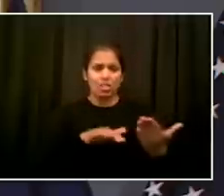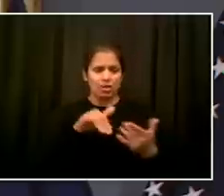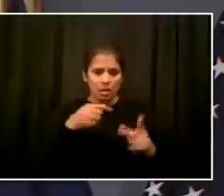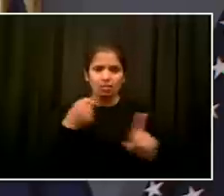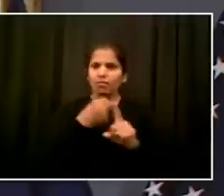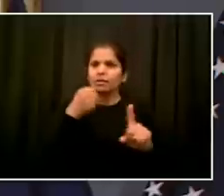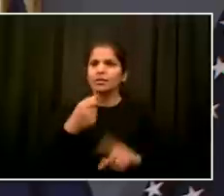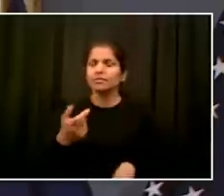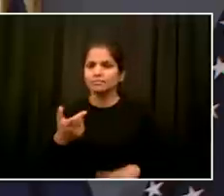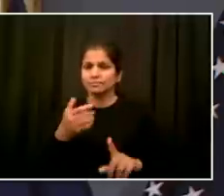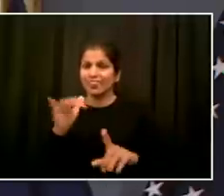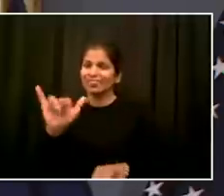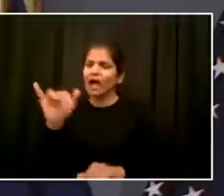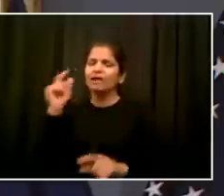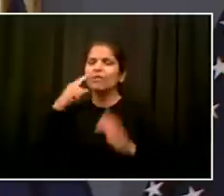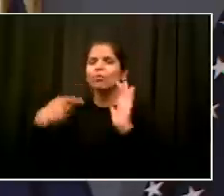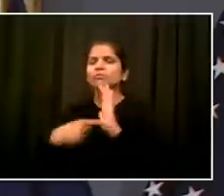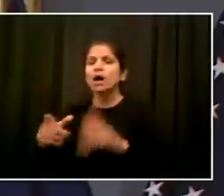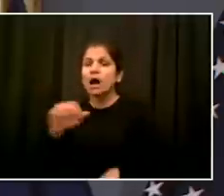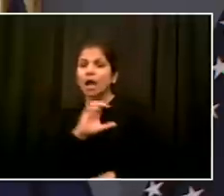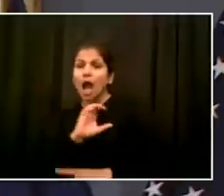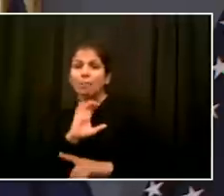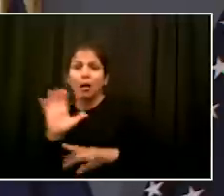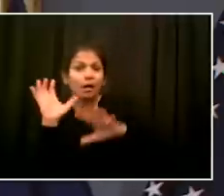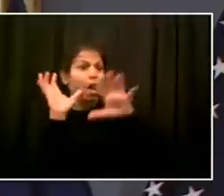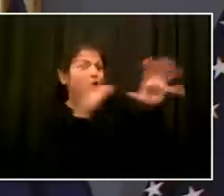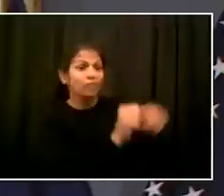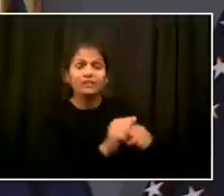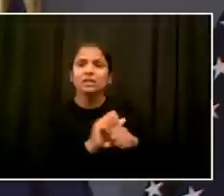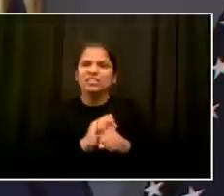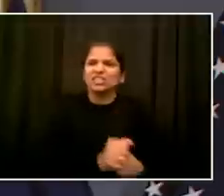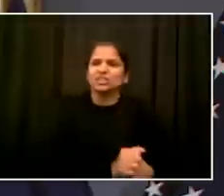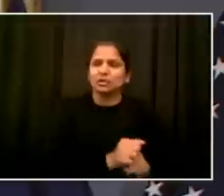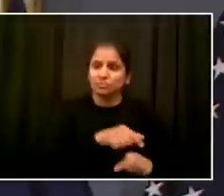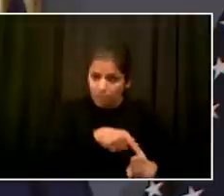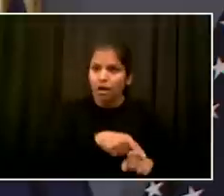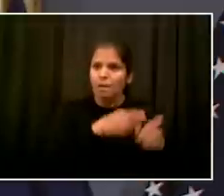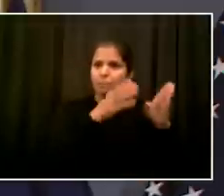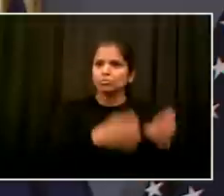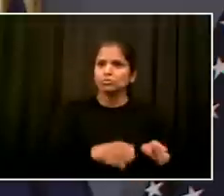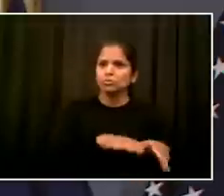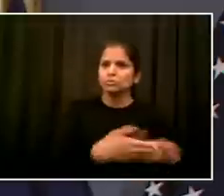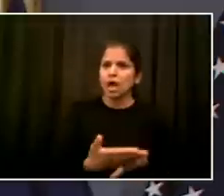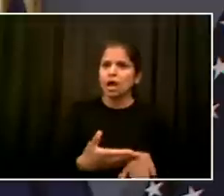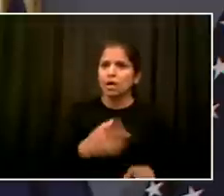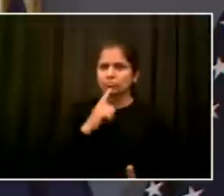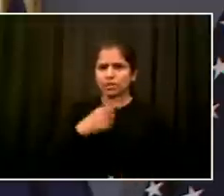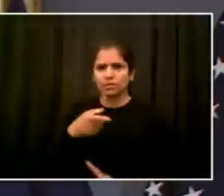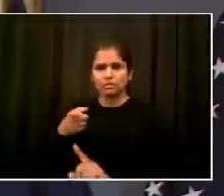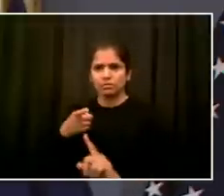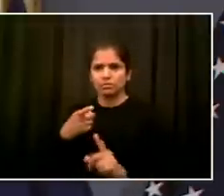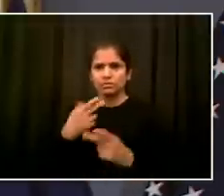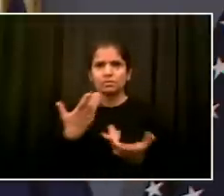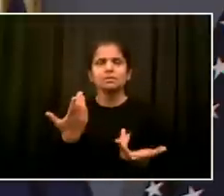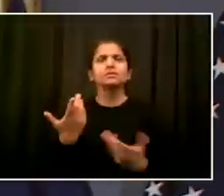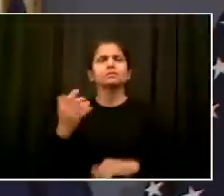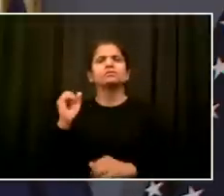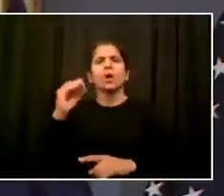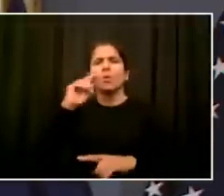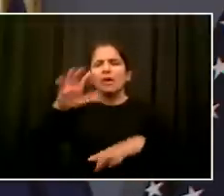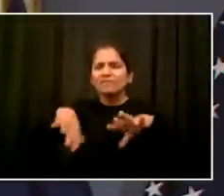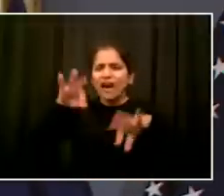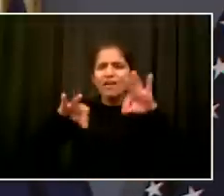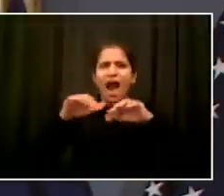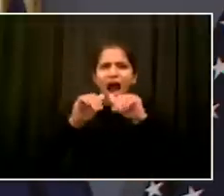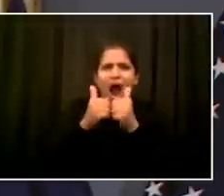codifies what we already say. And I want to emphasize this, Gloria. We already have a clear policy in the city of New York. We have for years